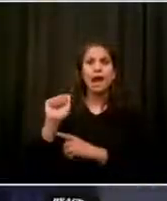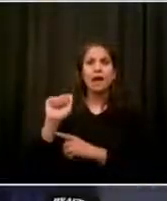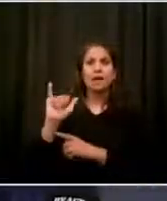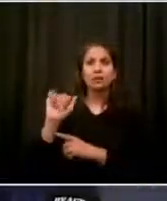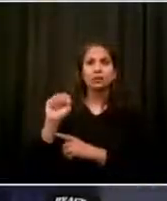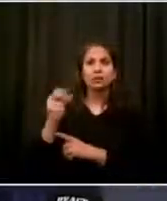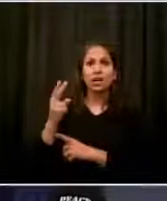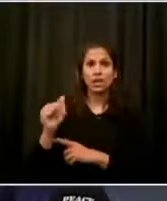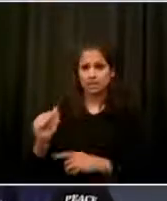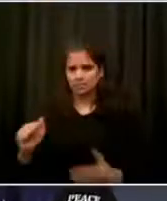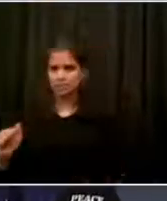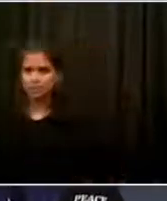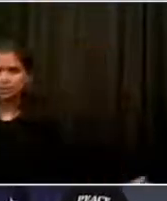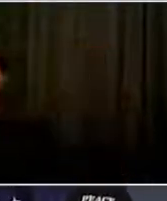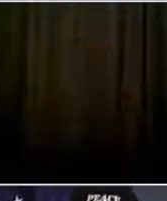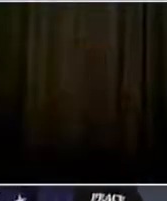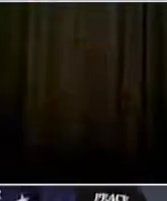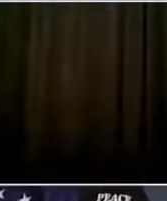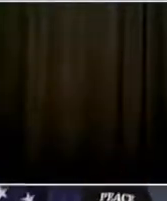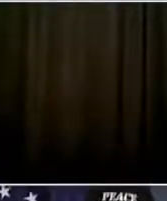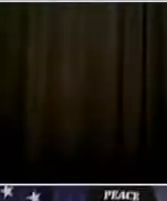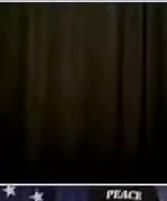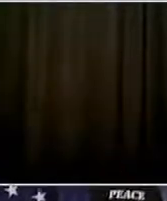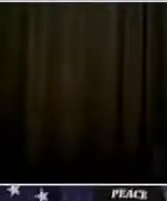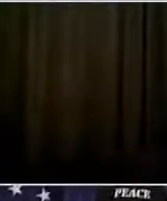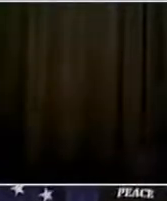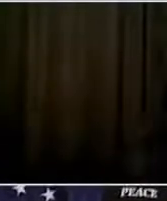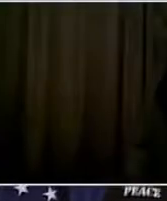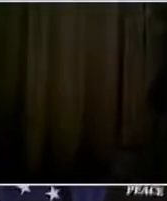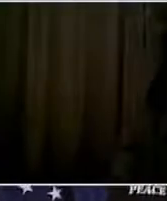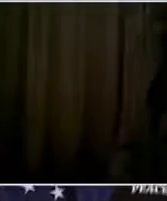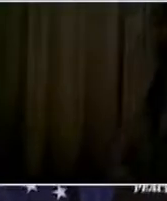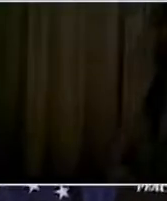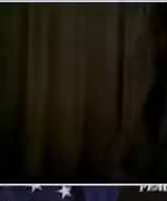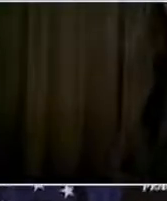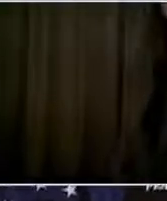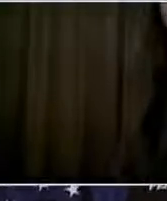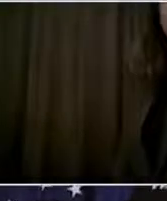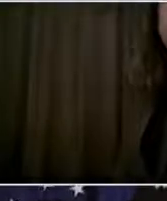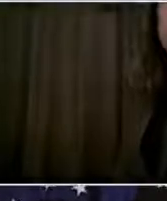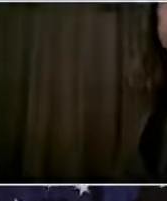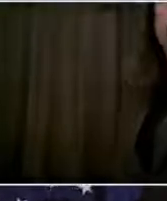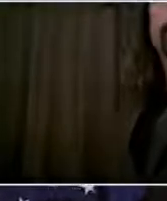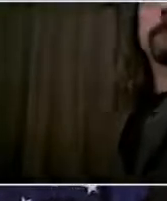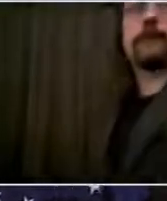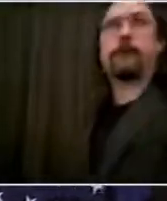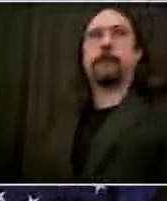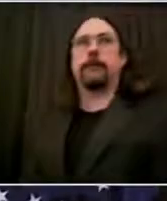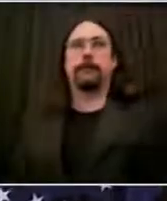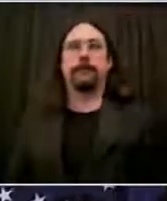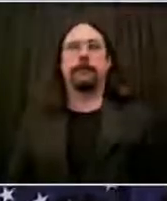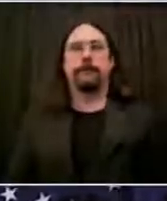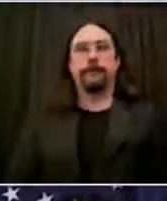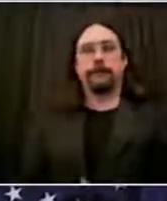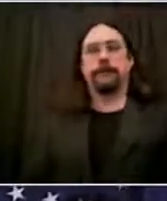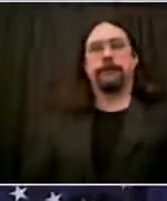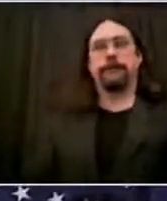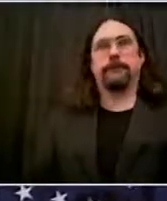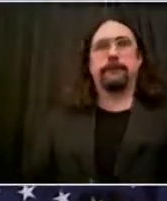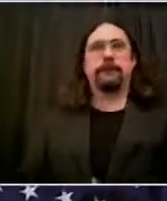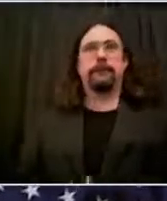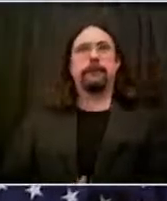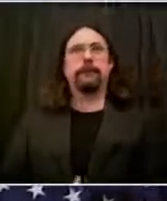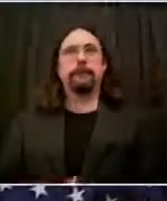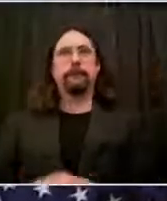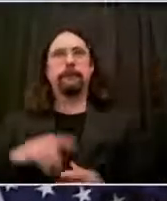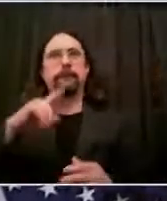Thank you Mayor Bill de Blasio. It is a great pleasure and honor to be able to have voice